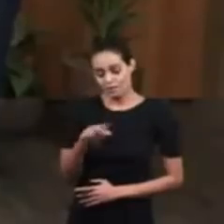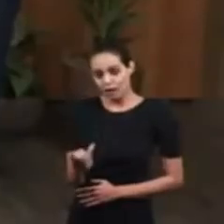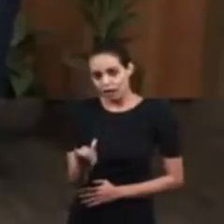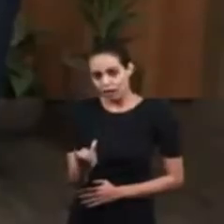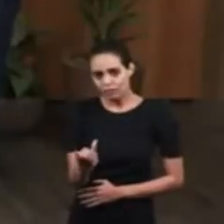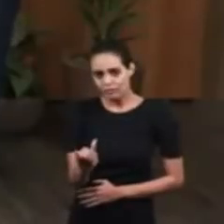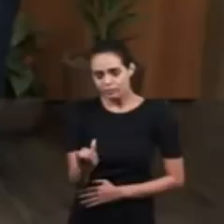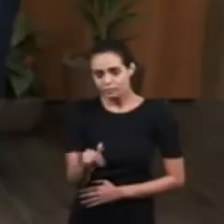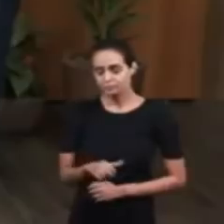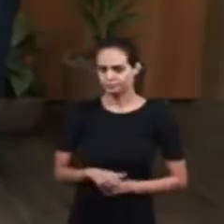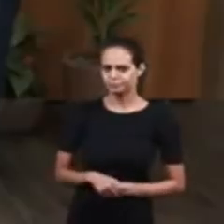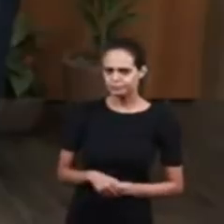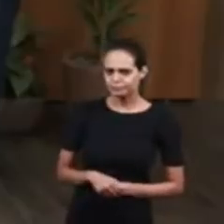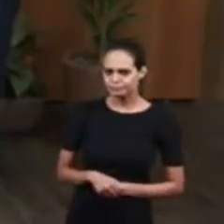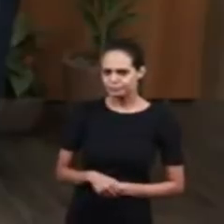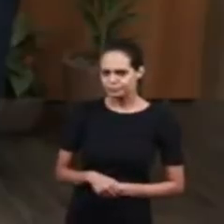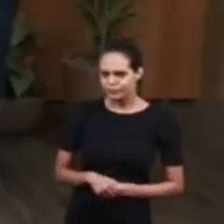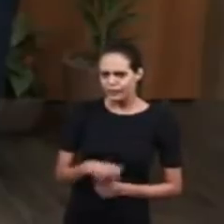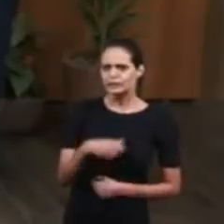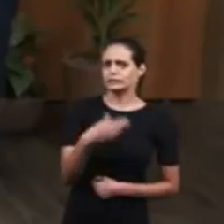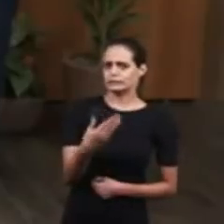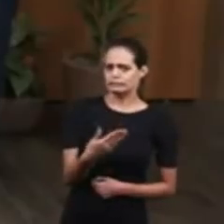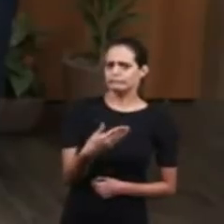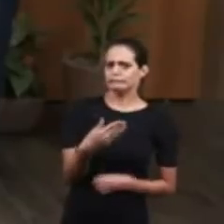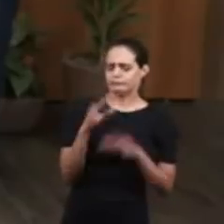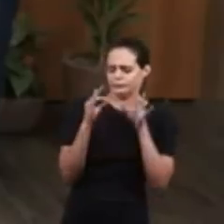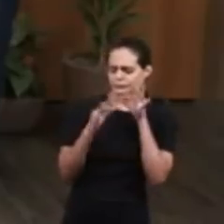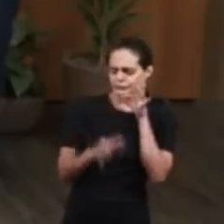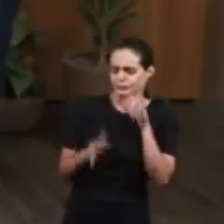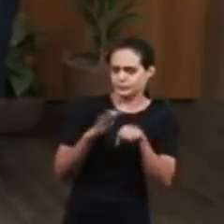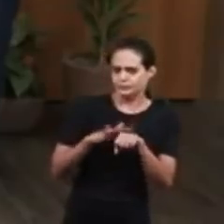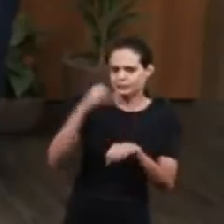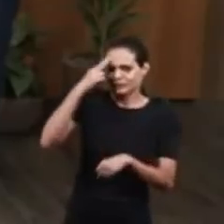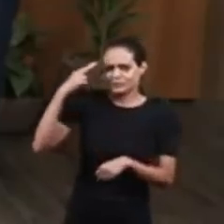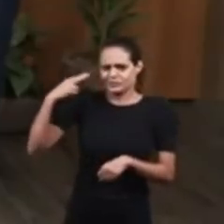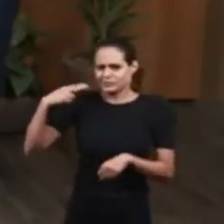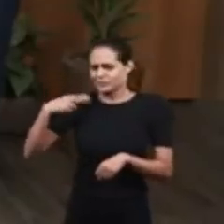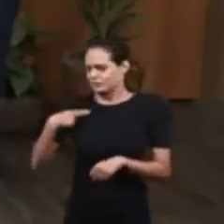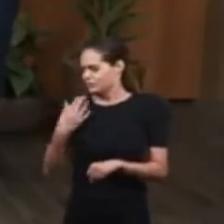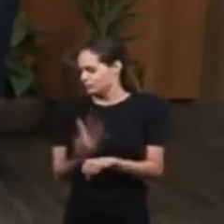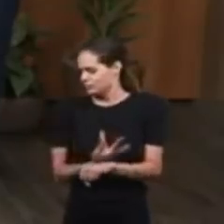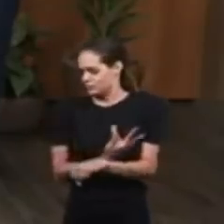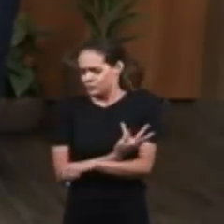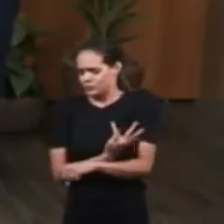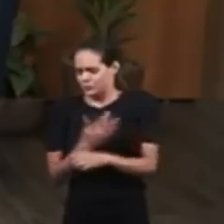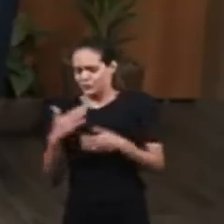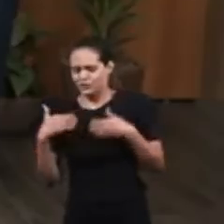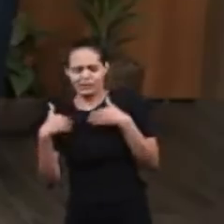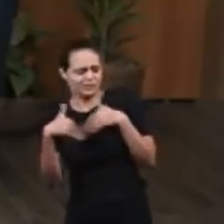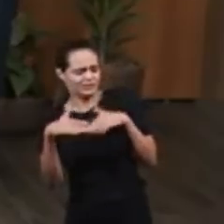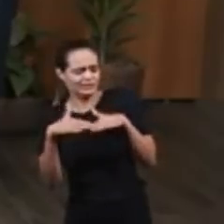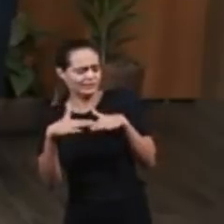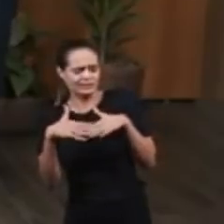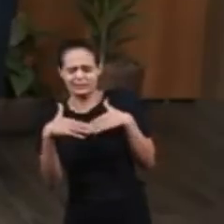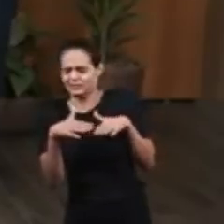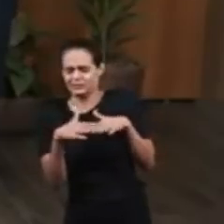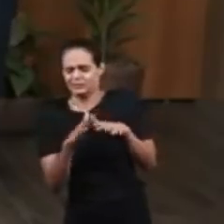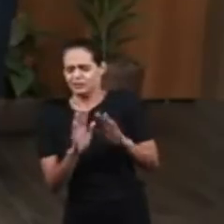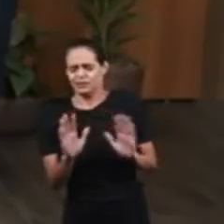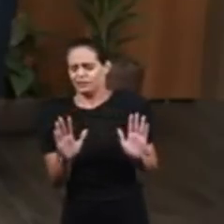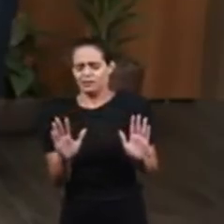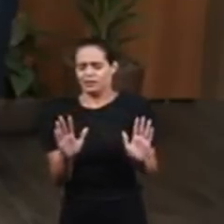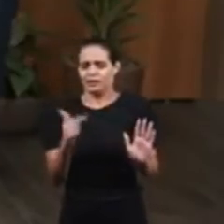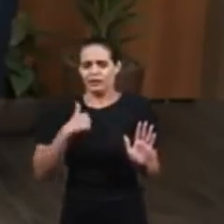The conversation went on and Joseph could no longer hold back his tears. He asked everyone to leave him and his